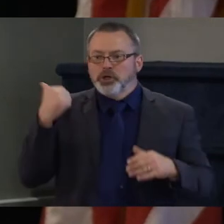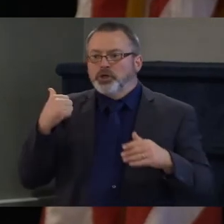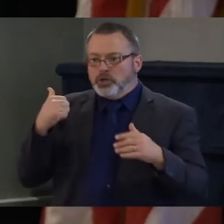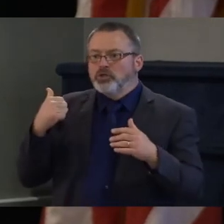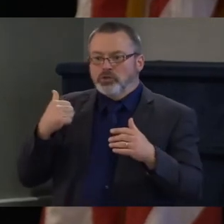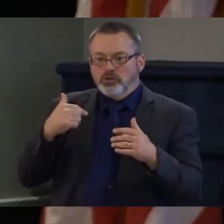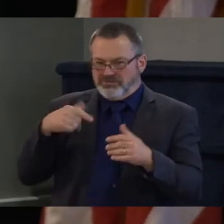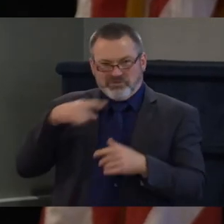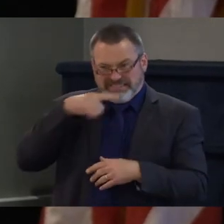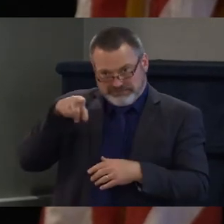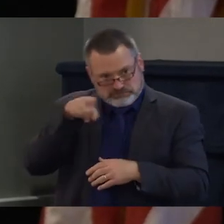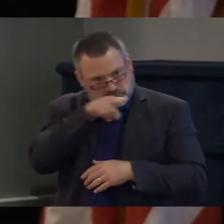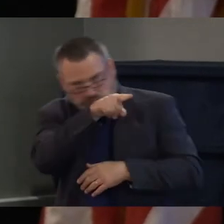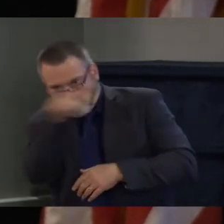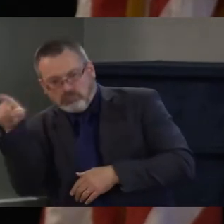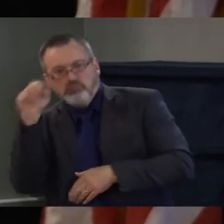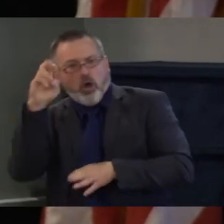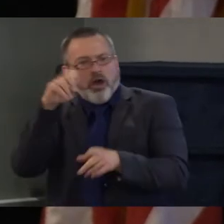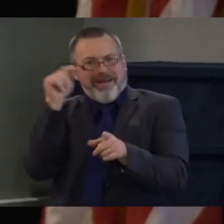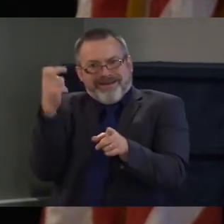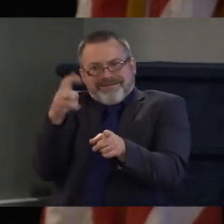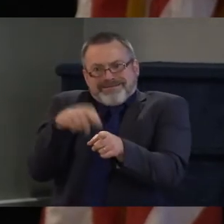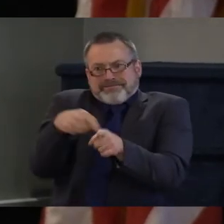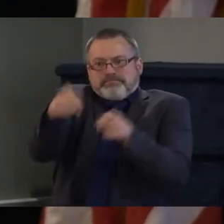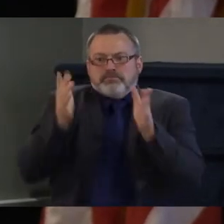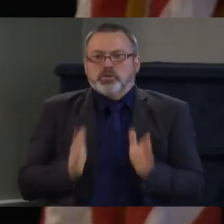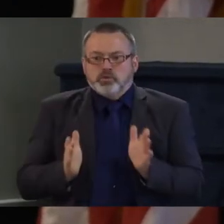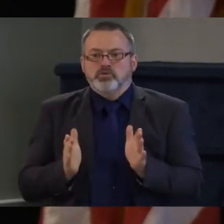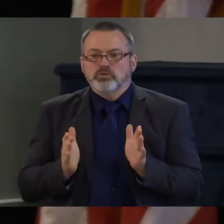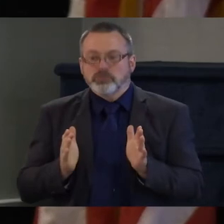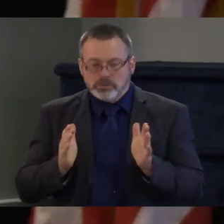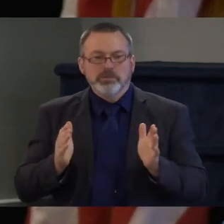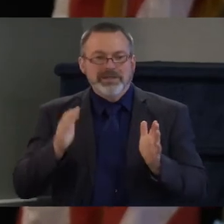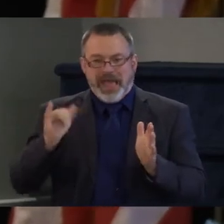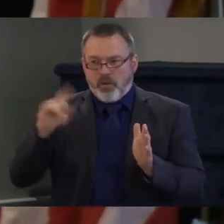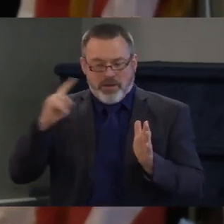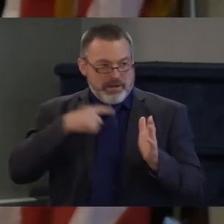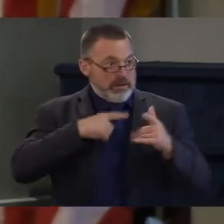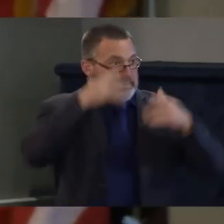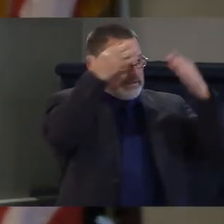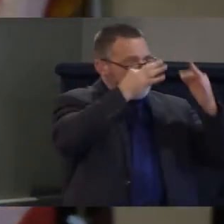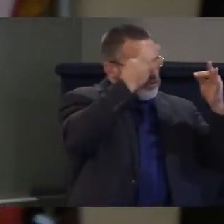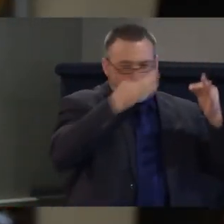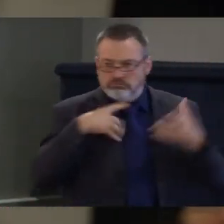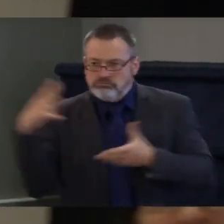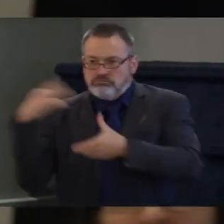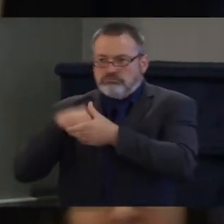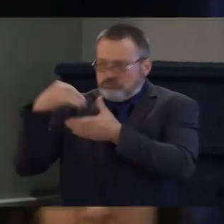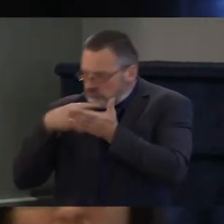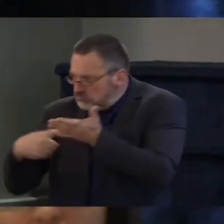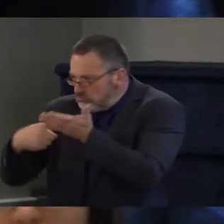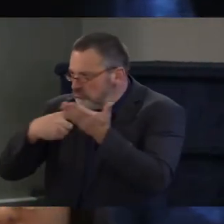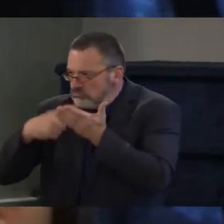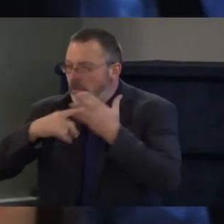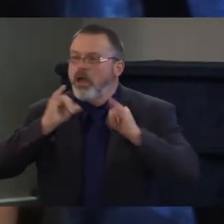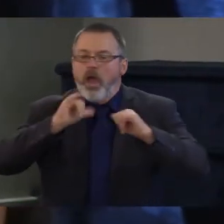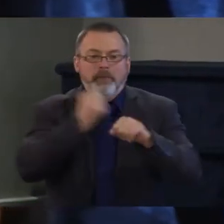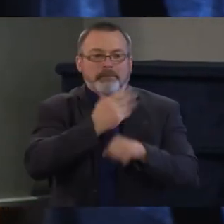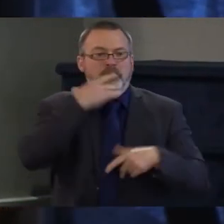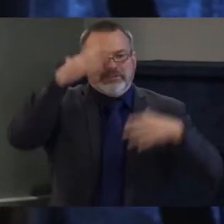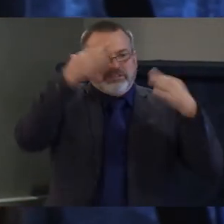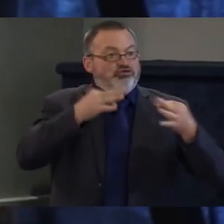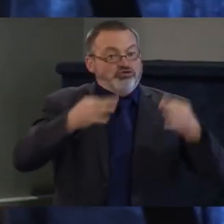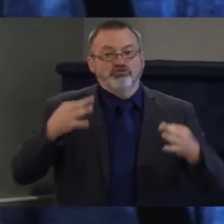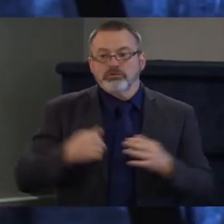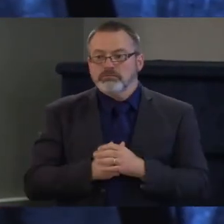they know before i make any decisions pick a ballot so in all the work